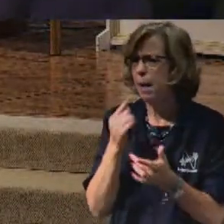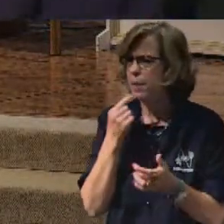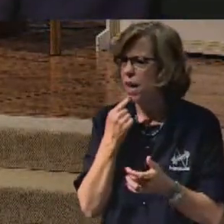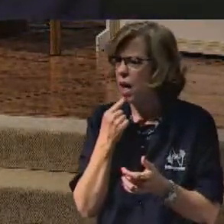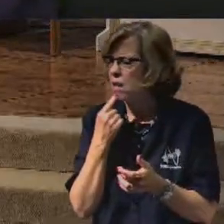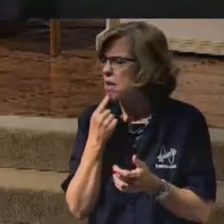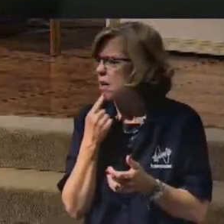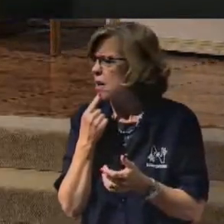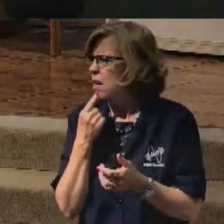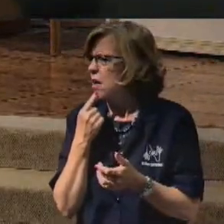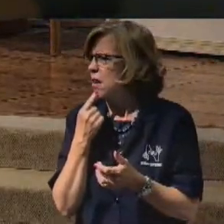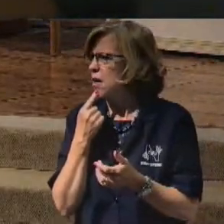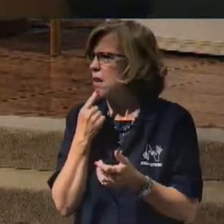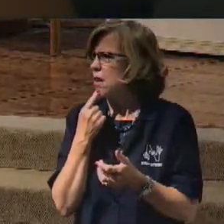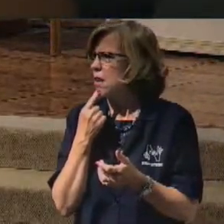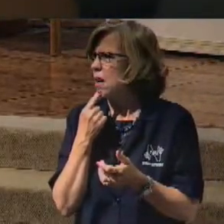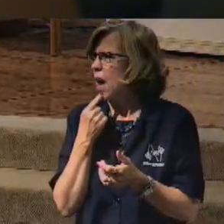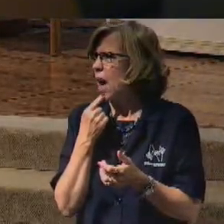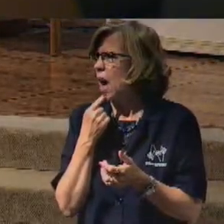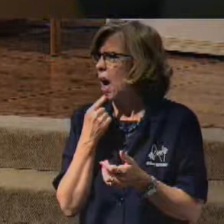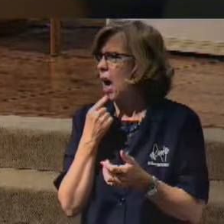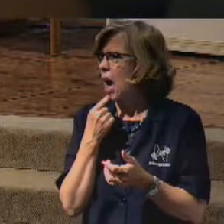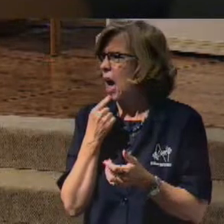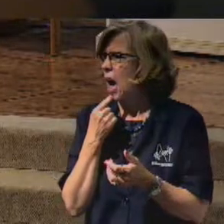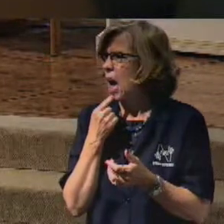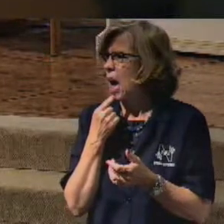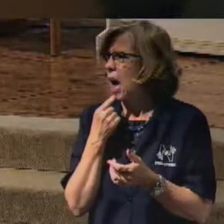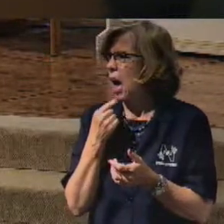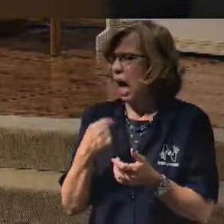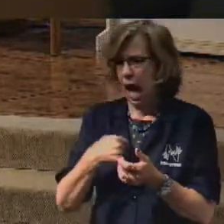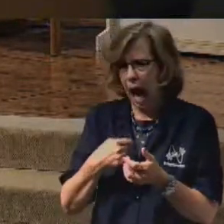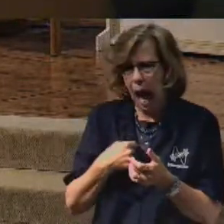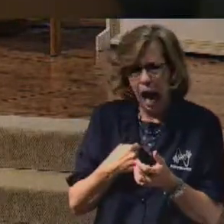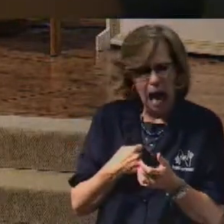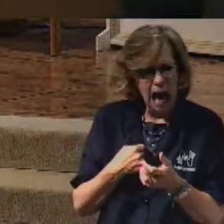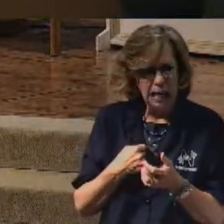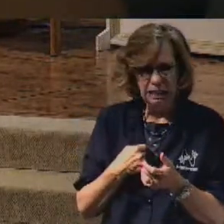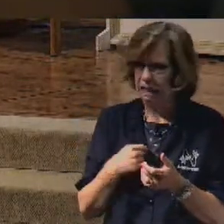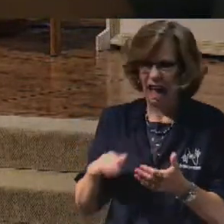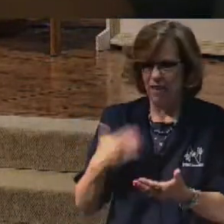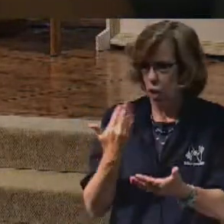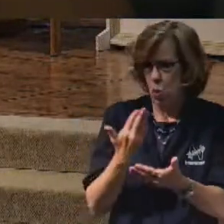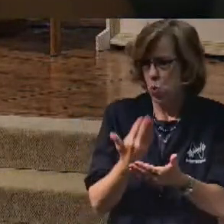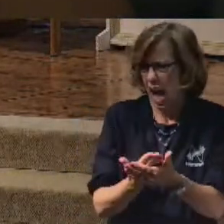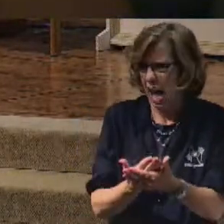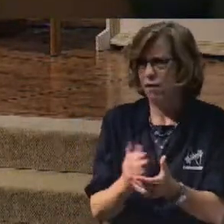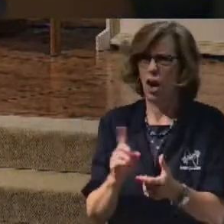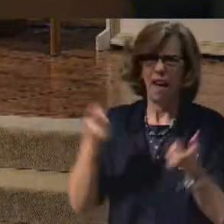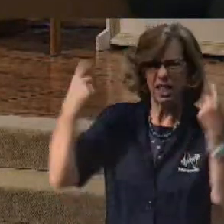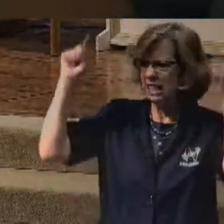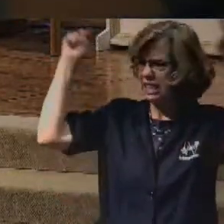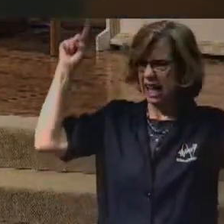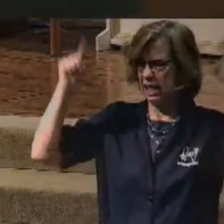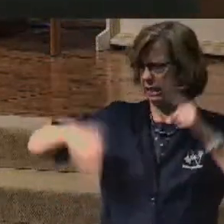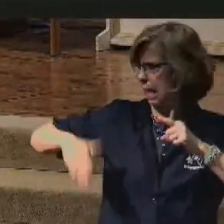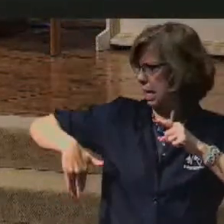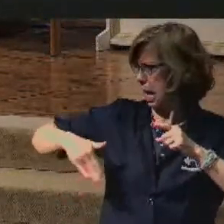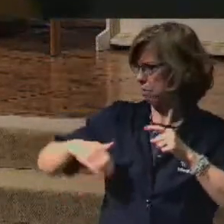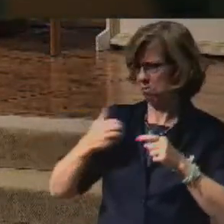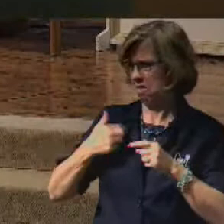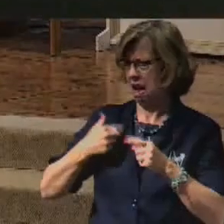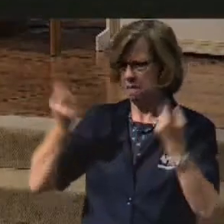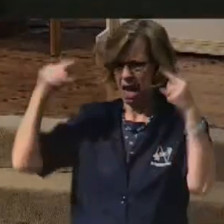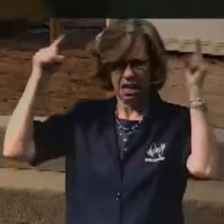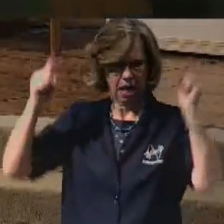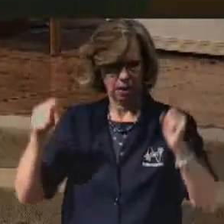myself to have apprehended. In other words, he says, I have not arrived. If the Apostle Paul had not